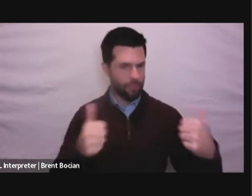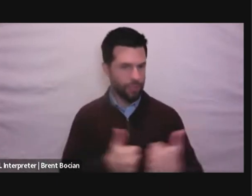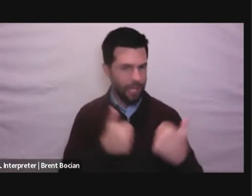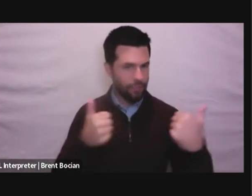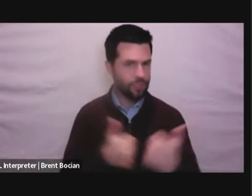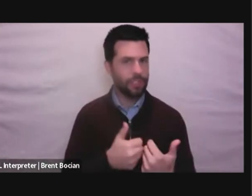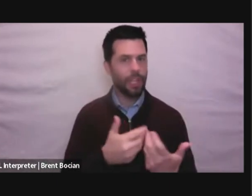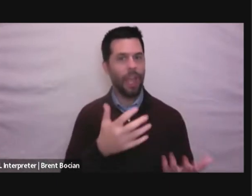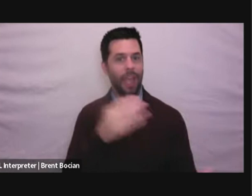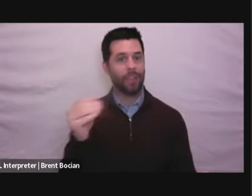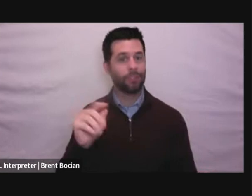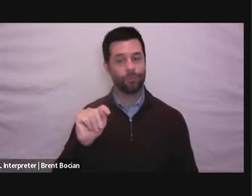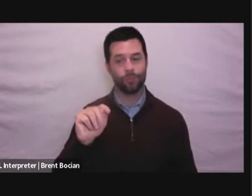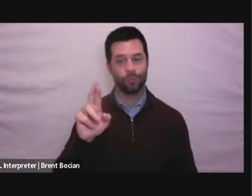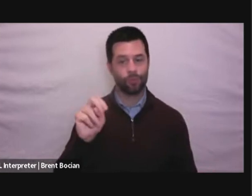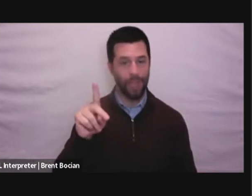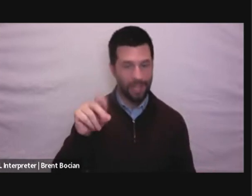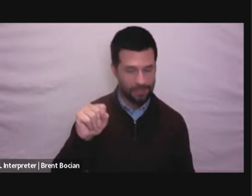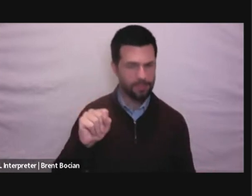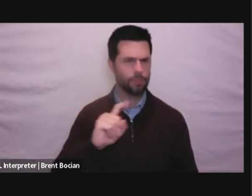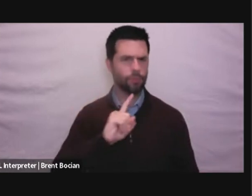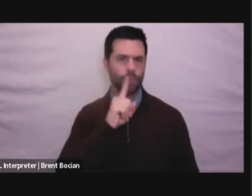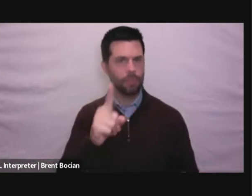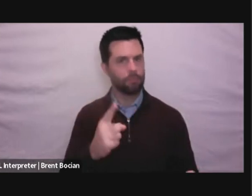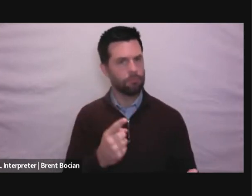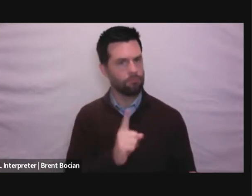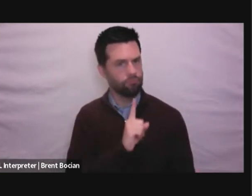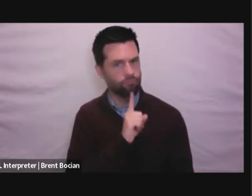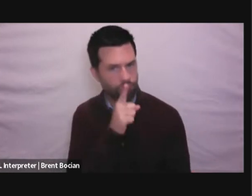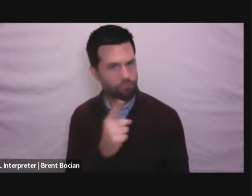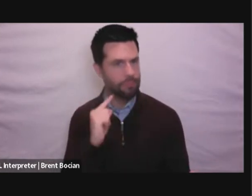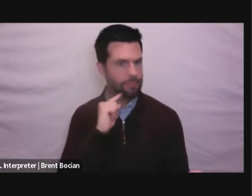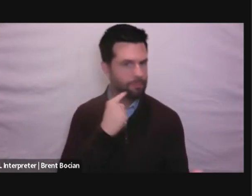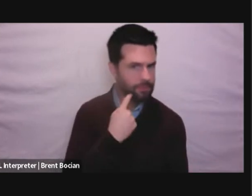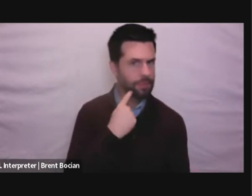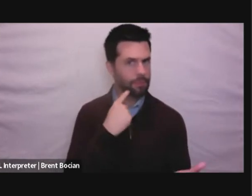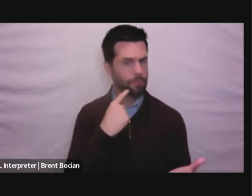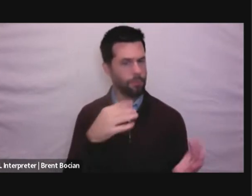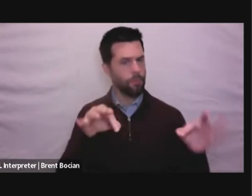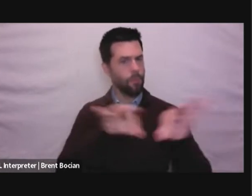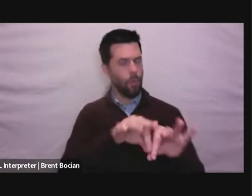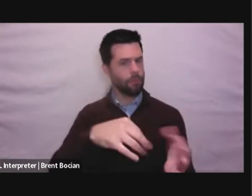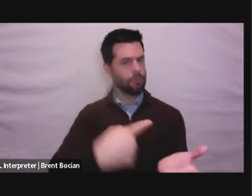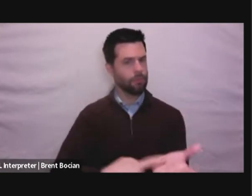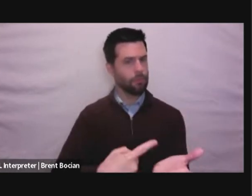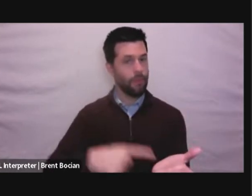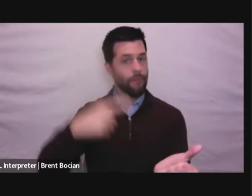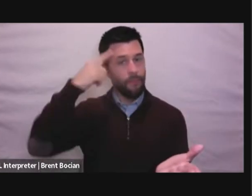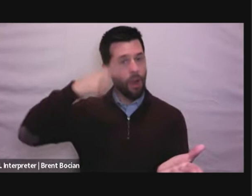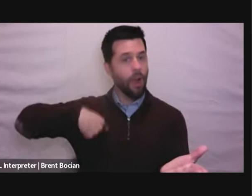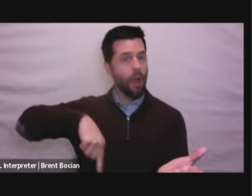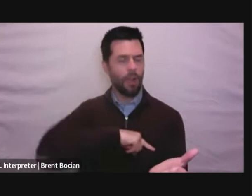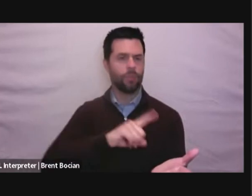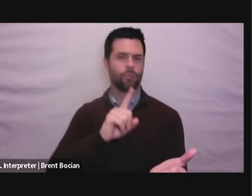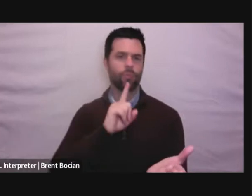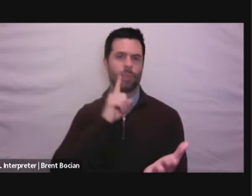And they are real. They're deep. They're serious. And I know that for all of us, they are a profound